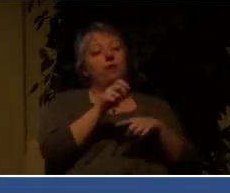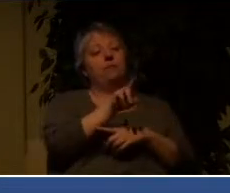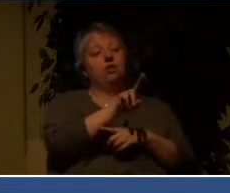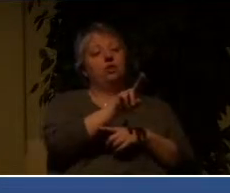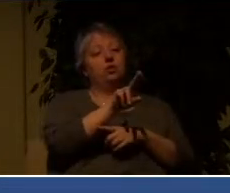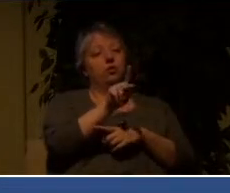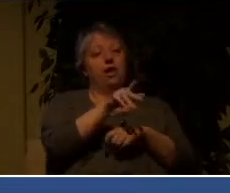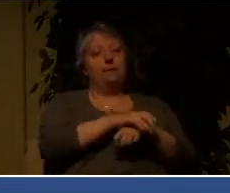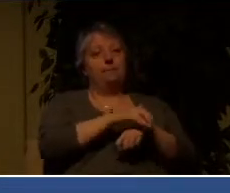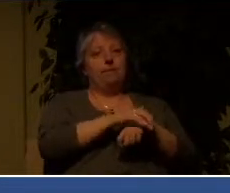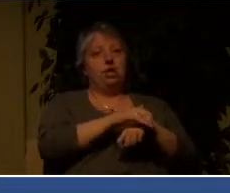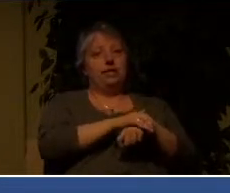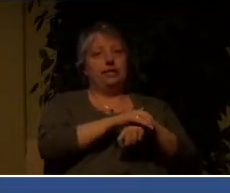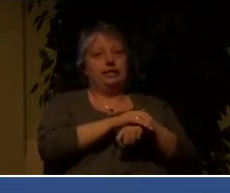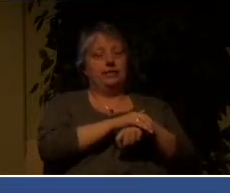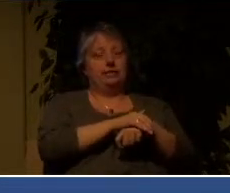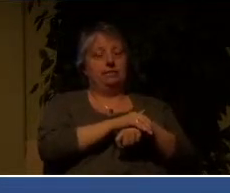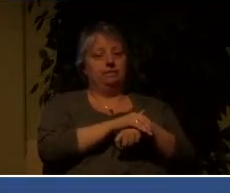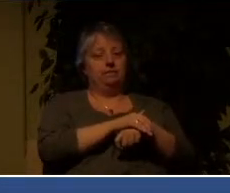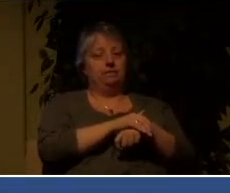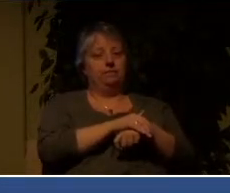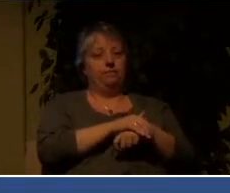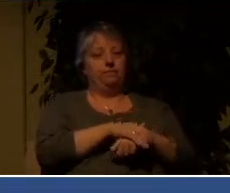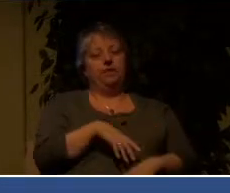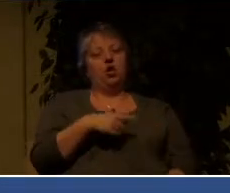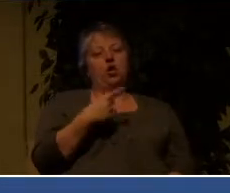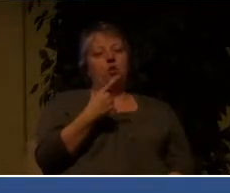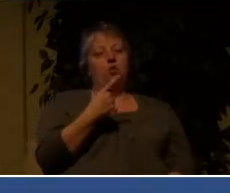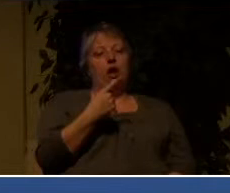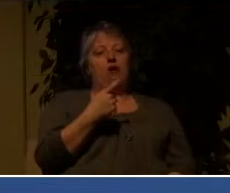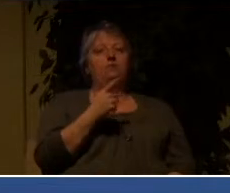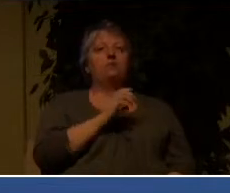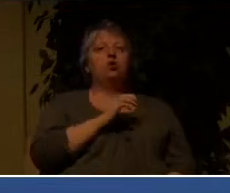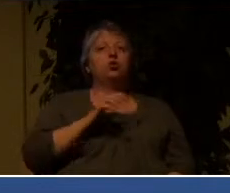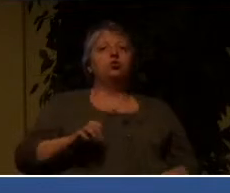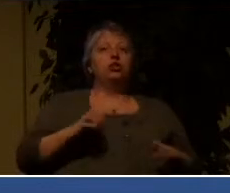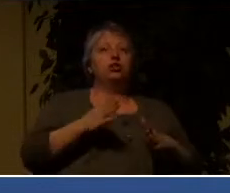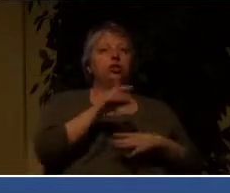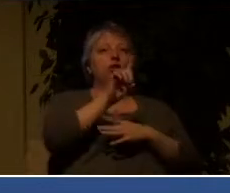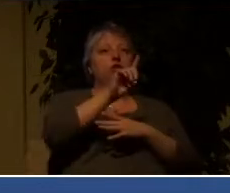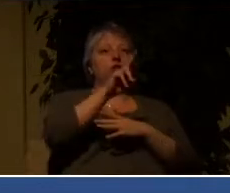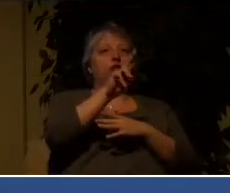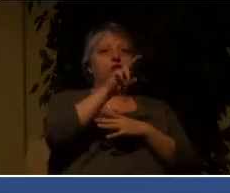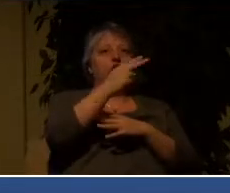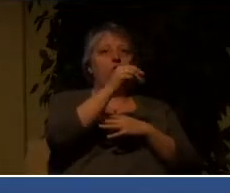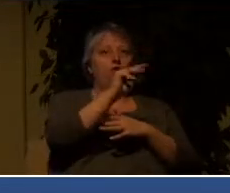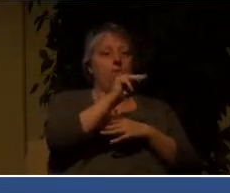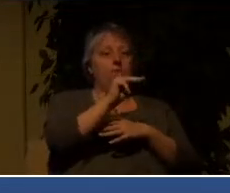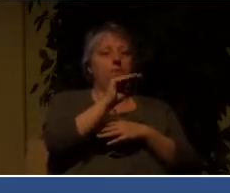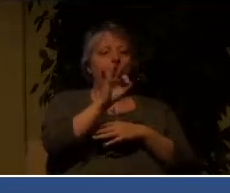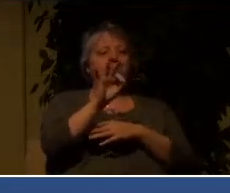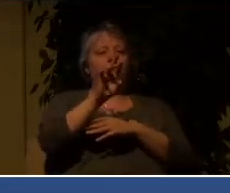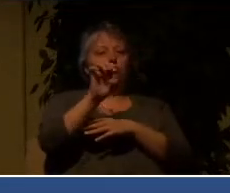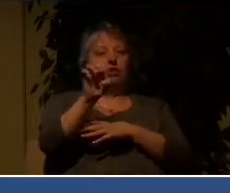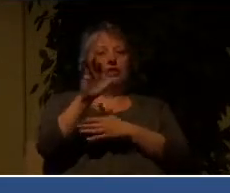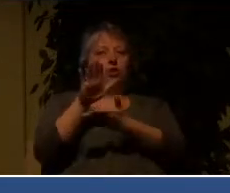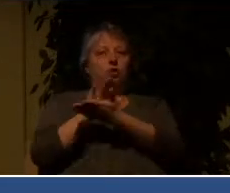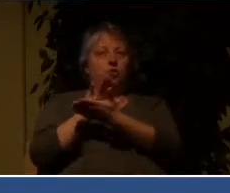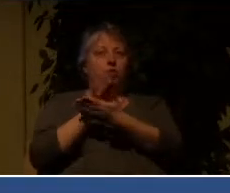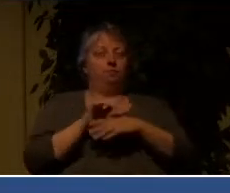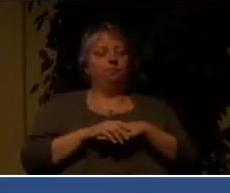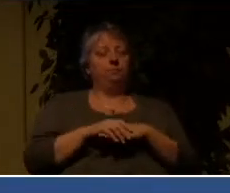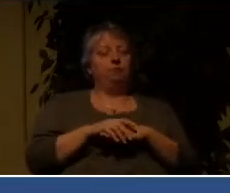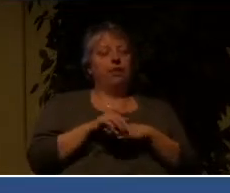One relates to the Christian Durham Free School. They were inspected by